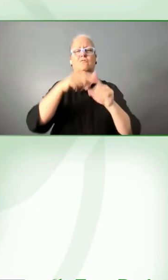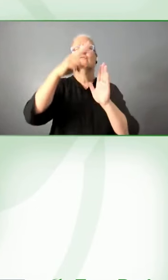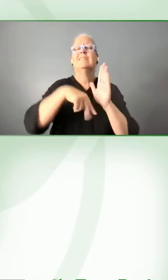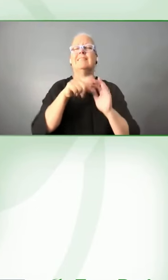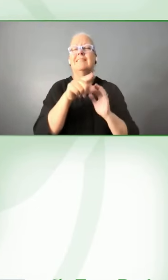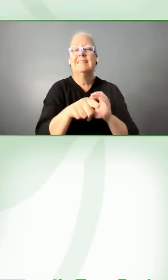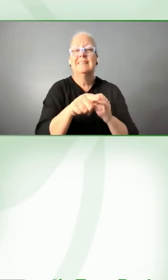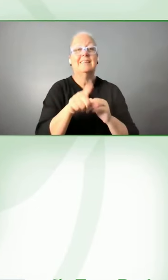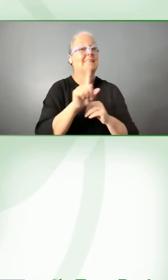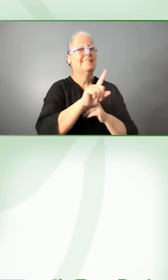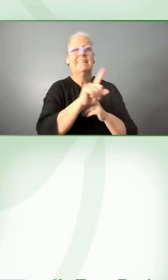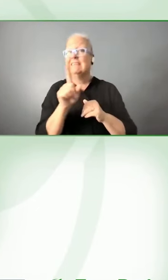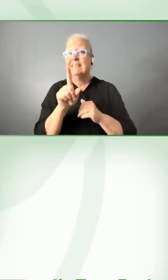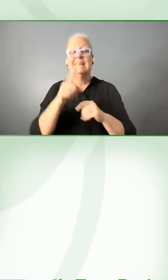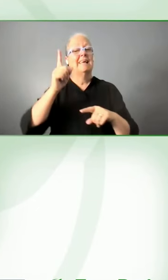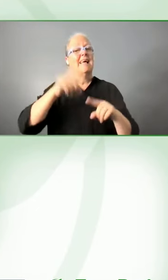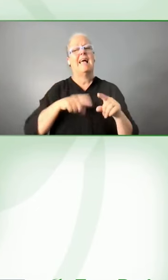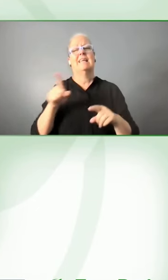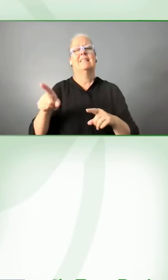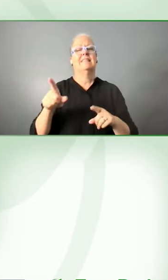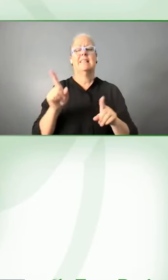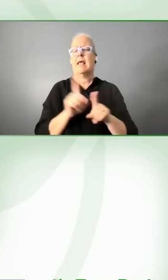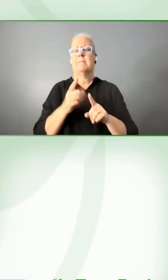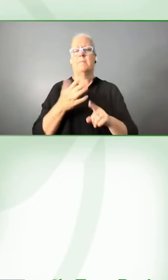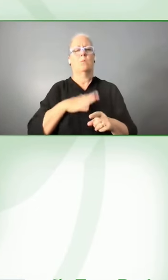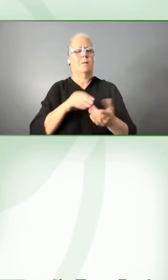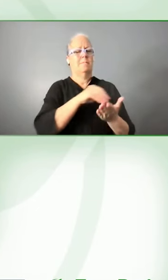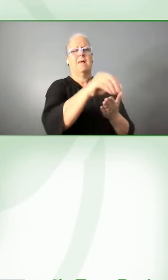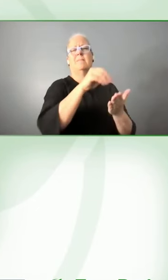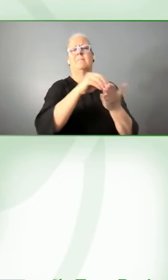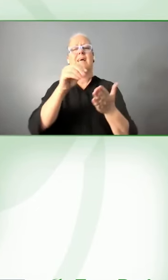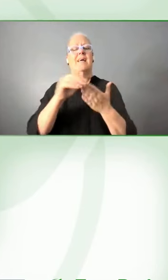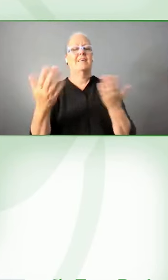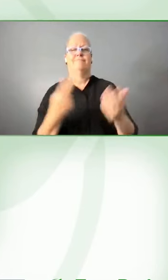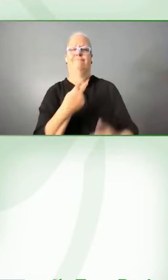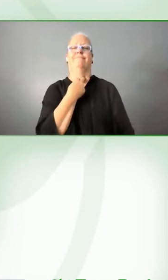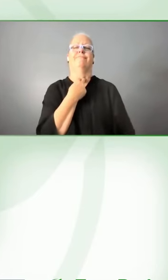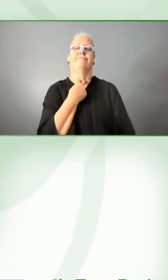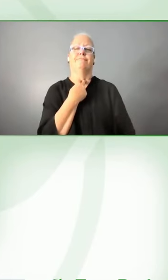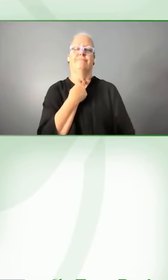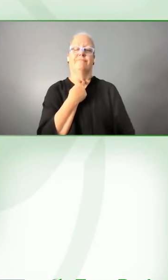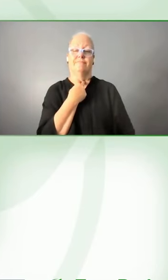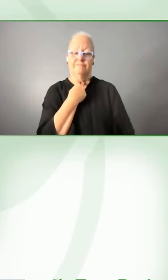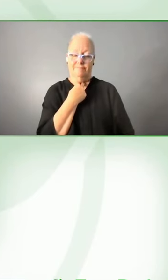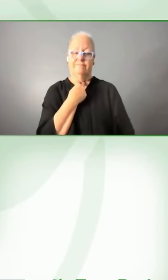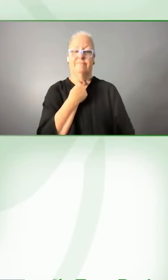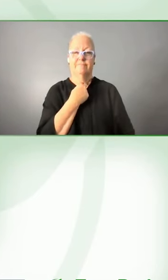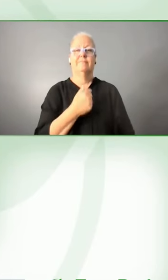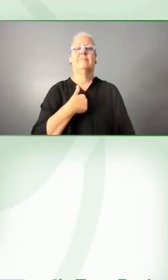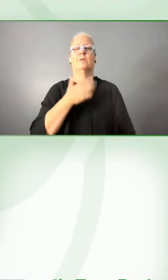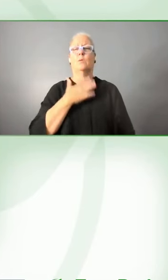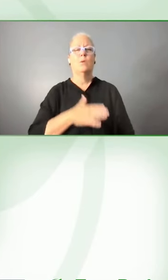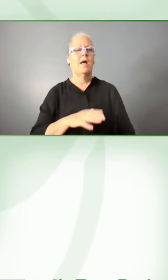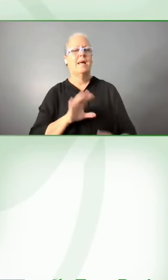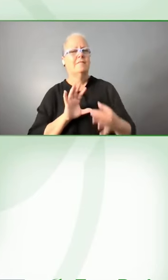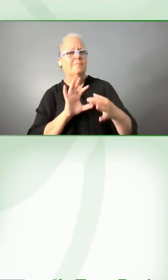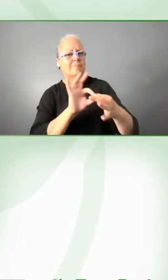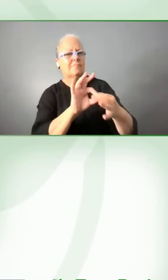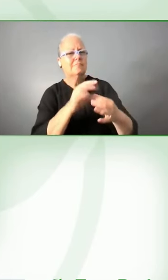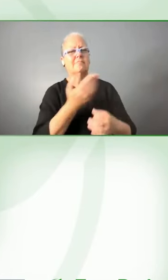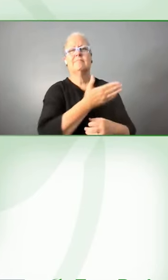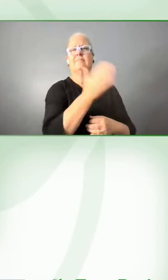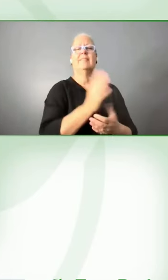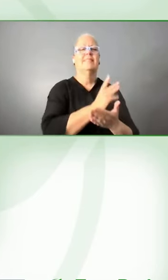payments uh the starting point was gathering with designers developers testers and